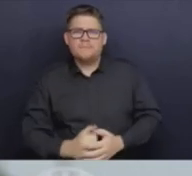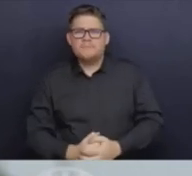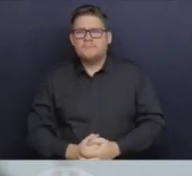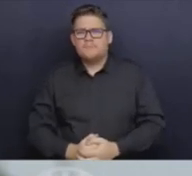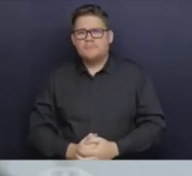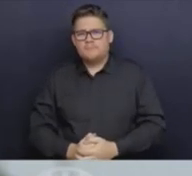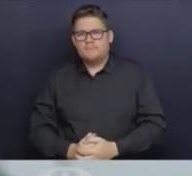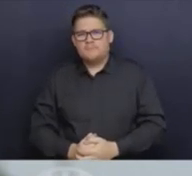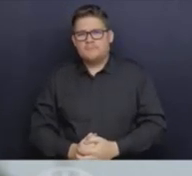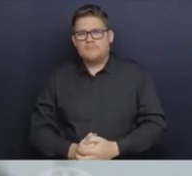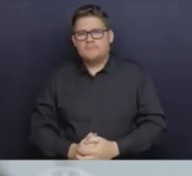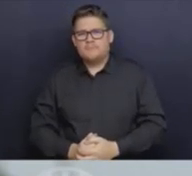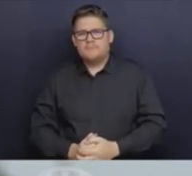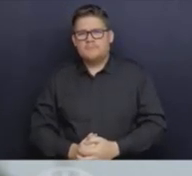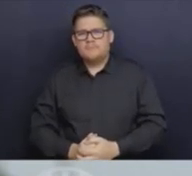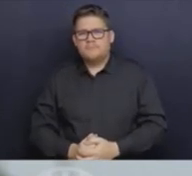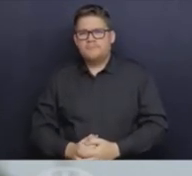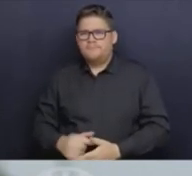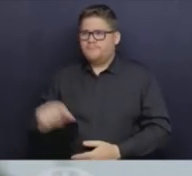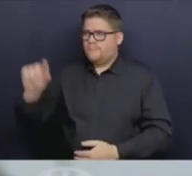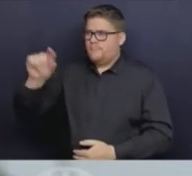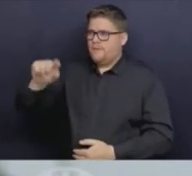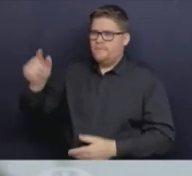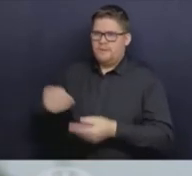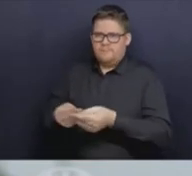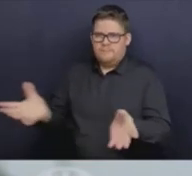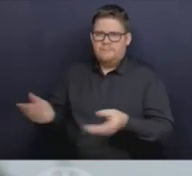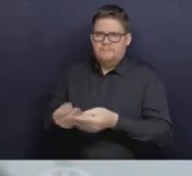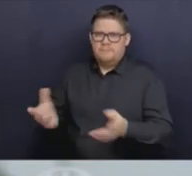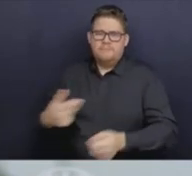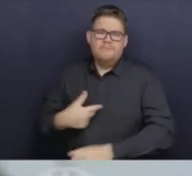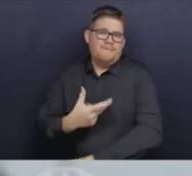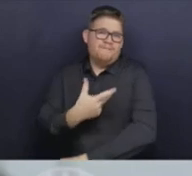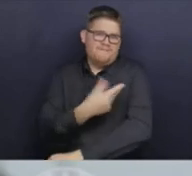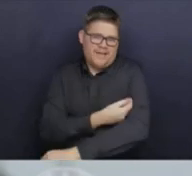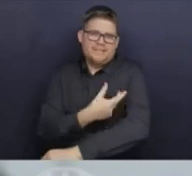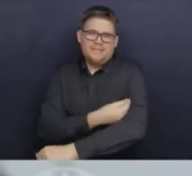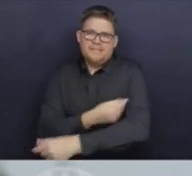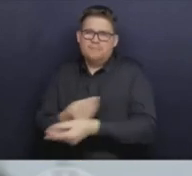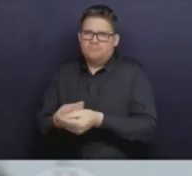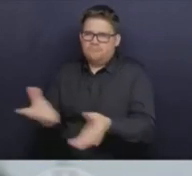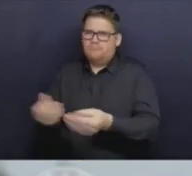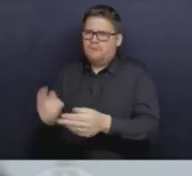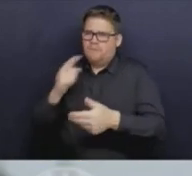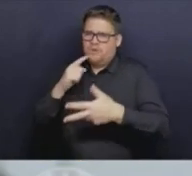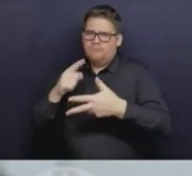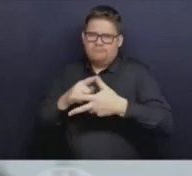doses, to their flu shot, and to access to treatments for both COVID and influenza.